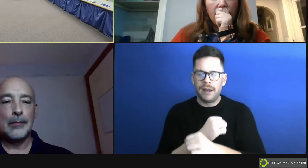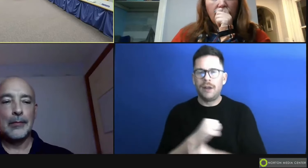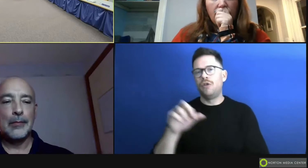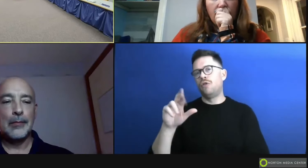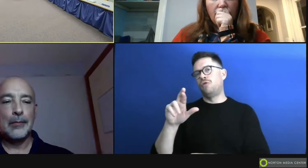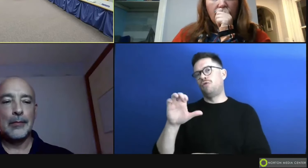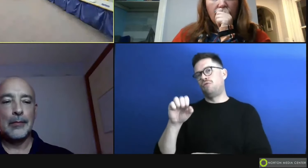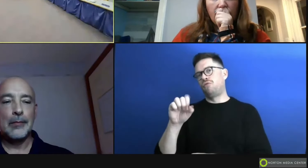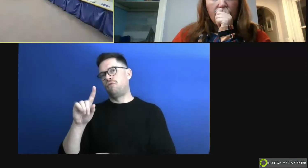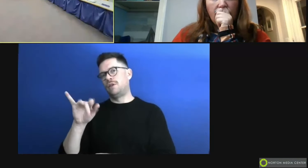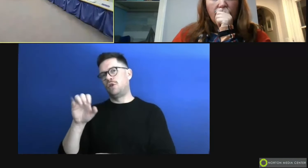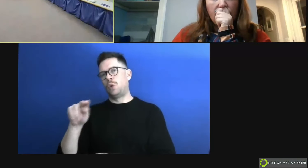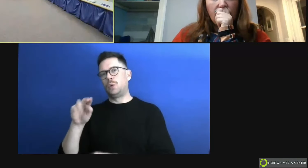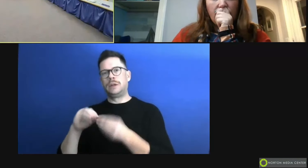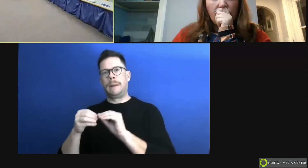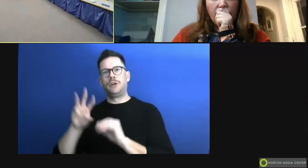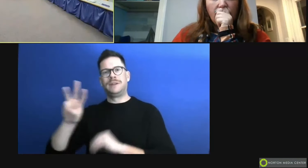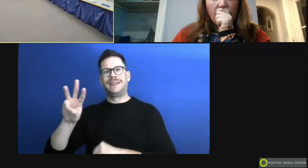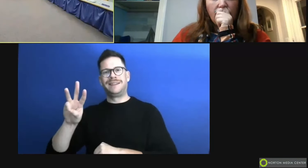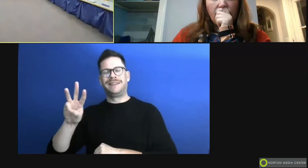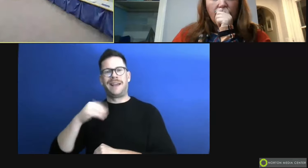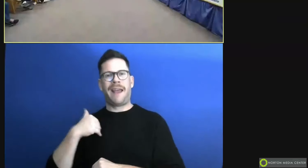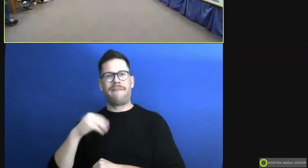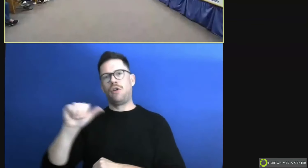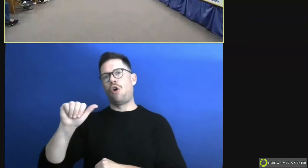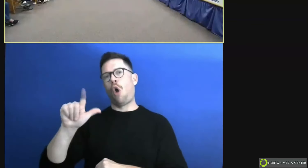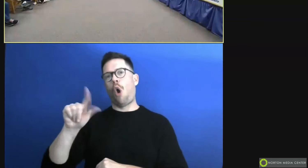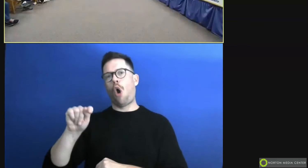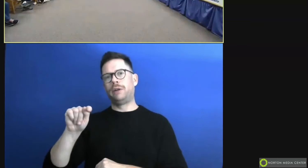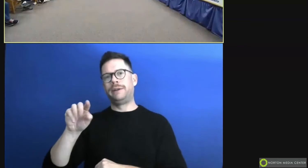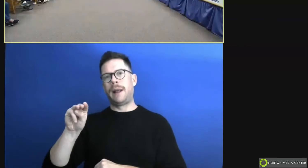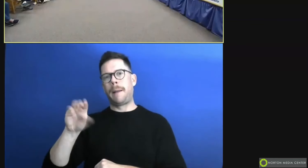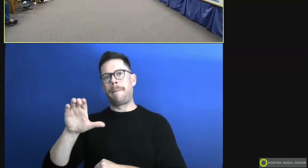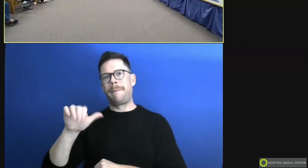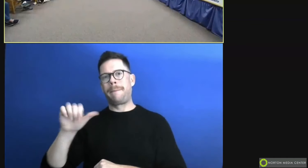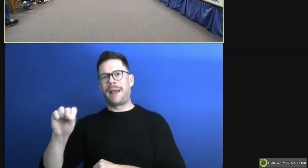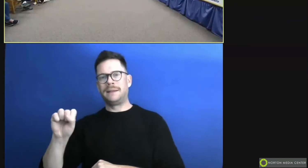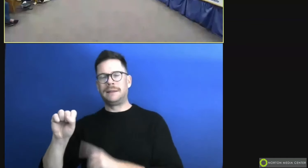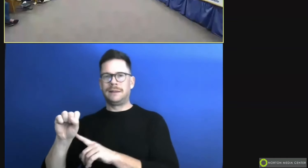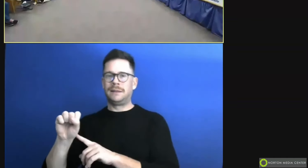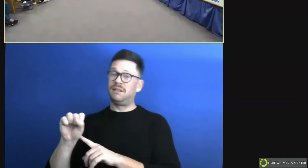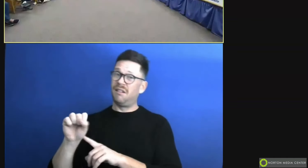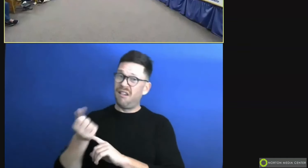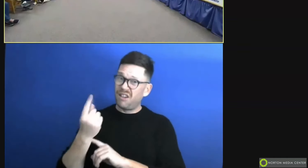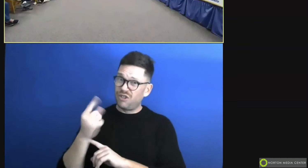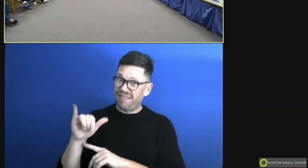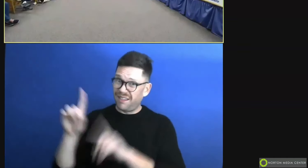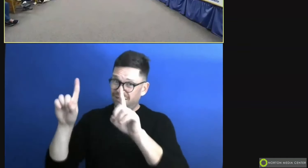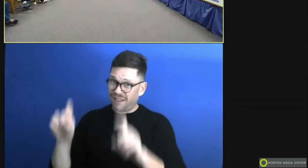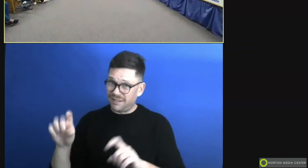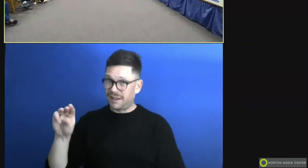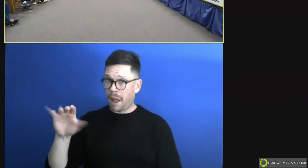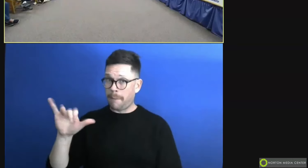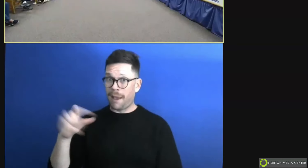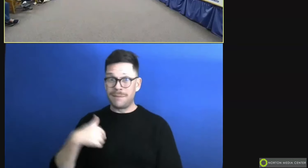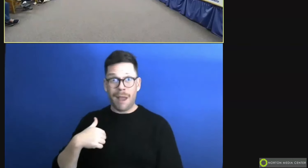alternative to MCAS. Um, I'm not a huge fan of MCAS. I don't like it. Um,